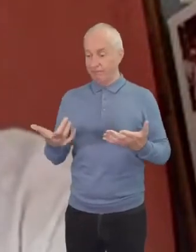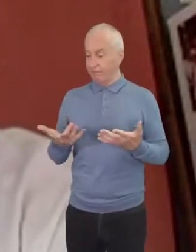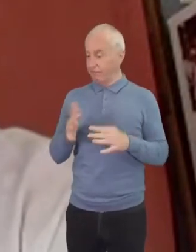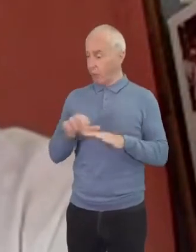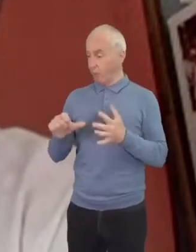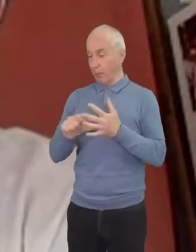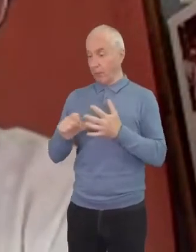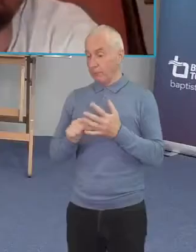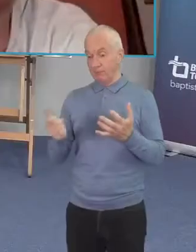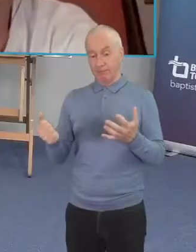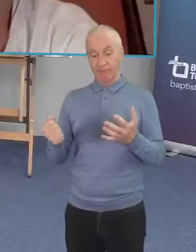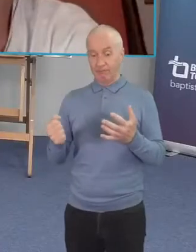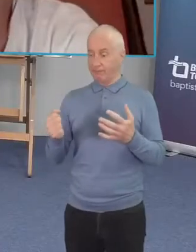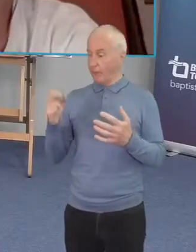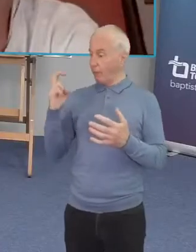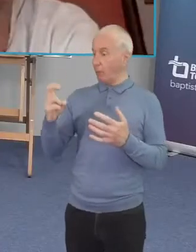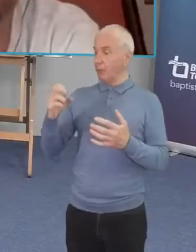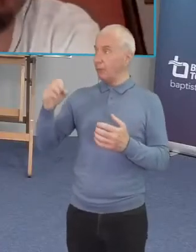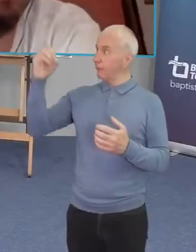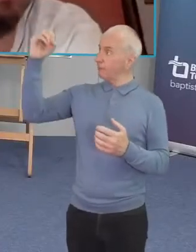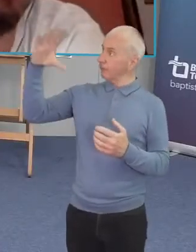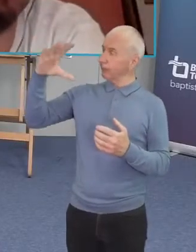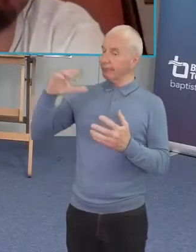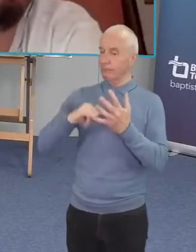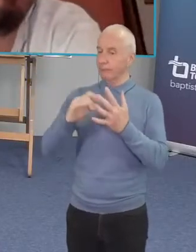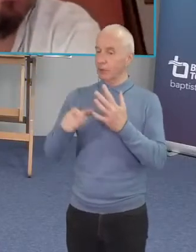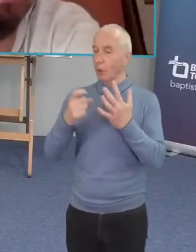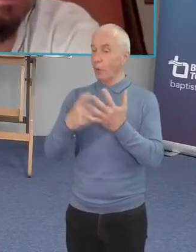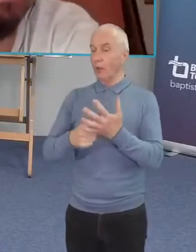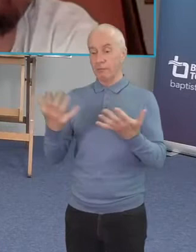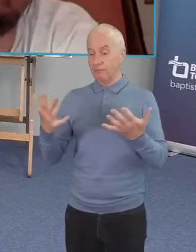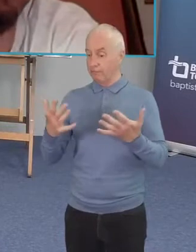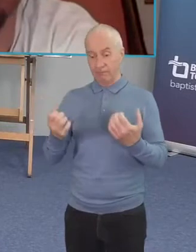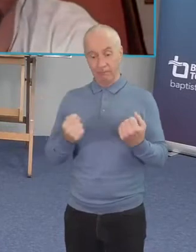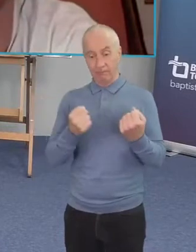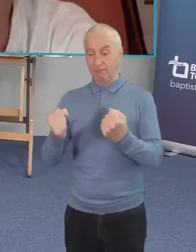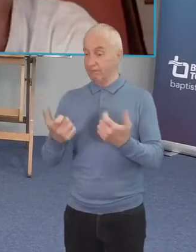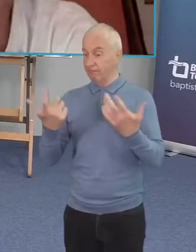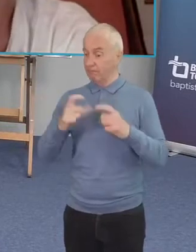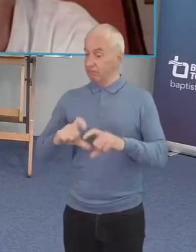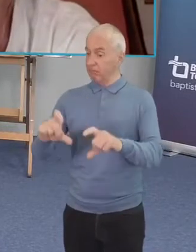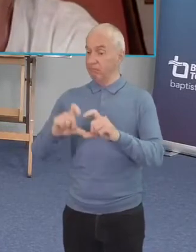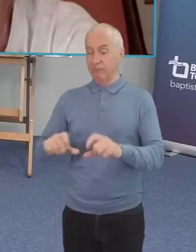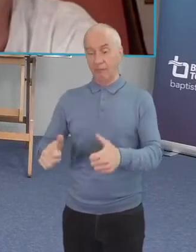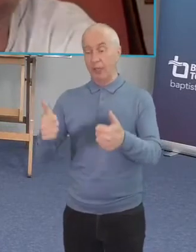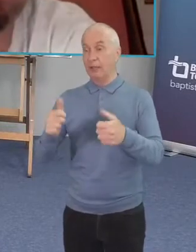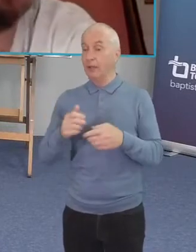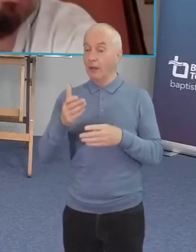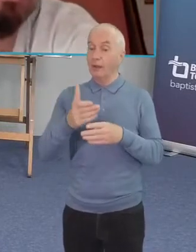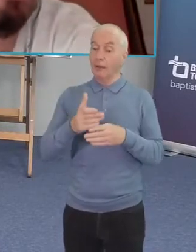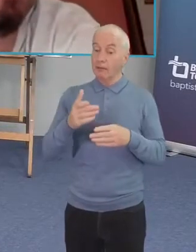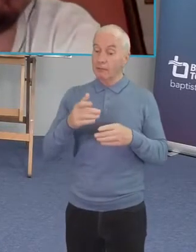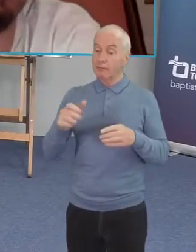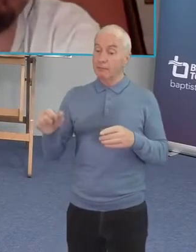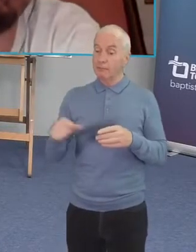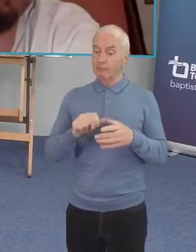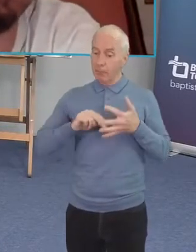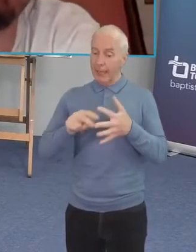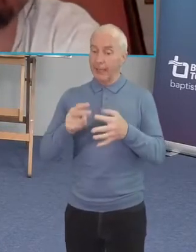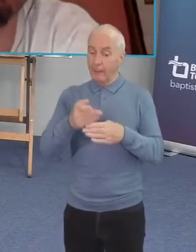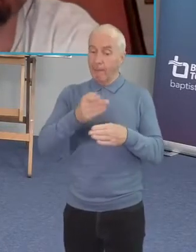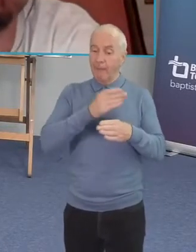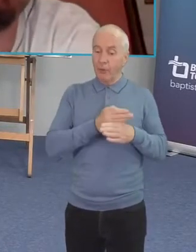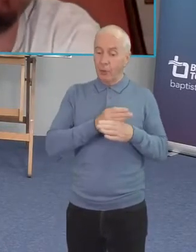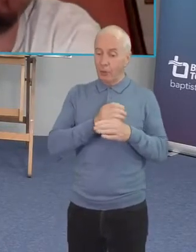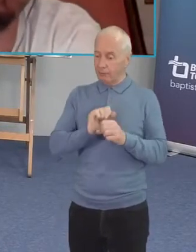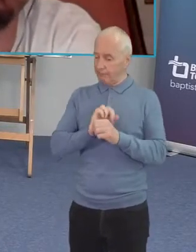yeah i love it and i mean we were we were going to do this before the pandemic so um we're getting to spend some good quality